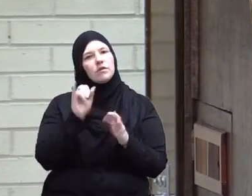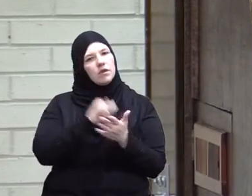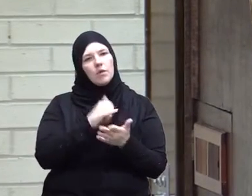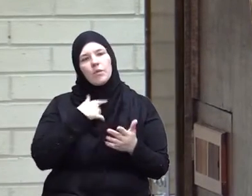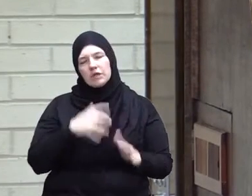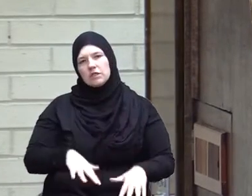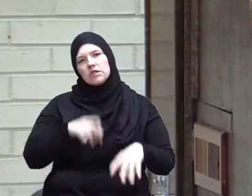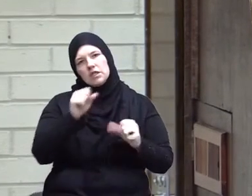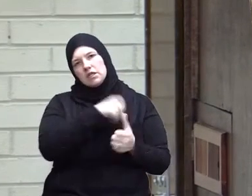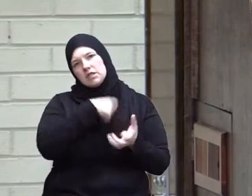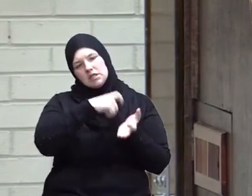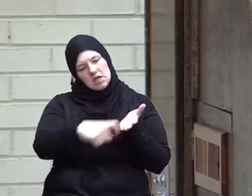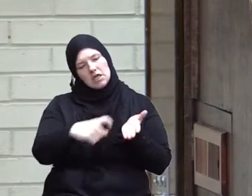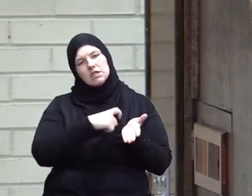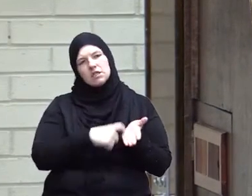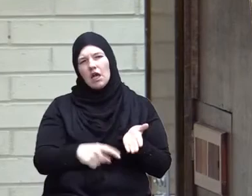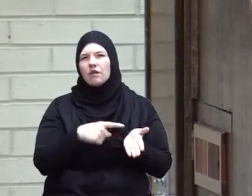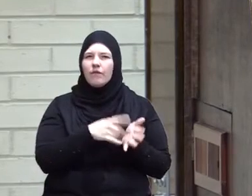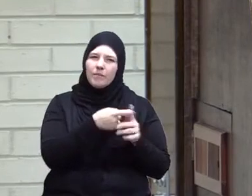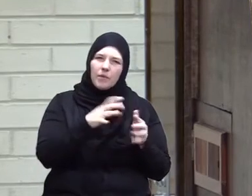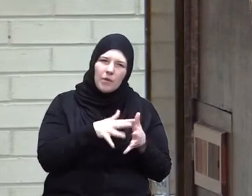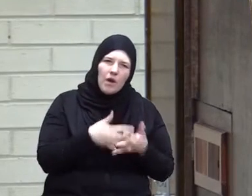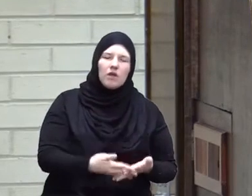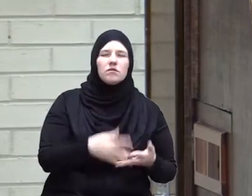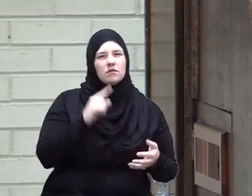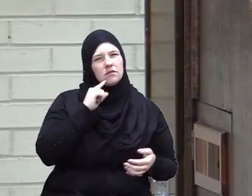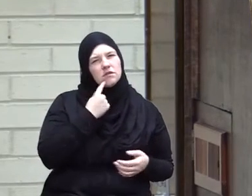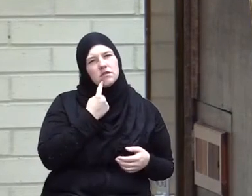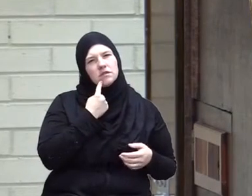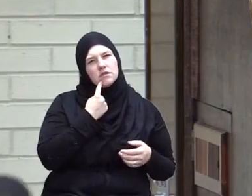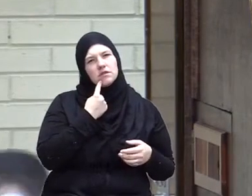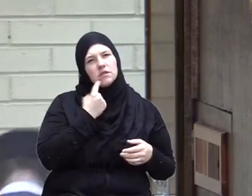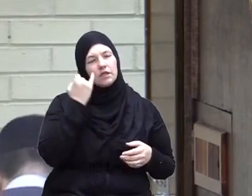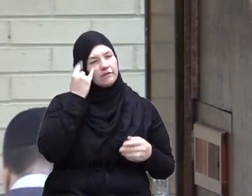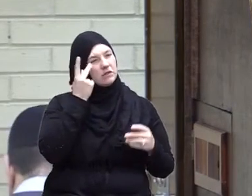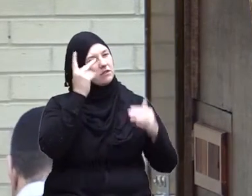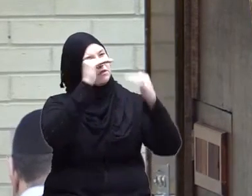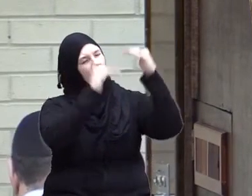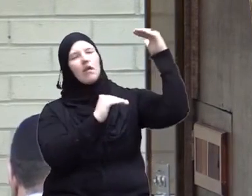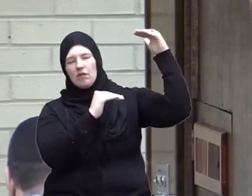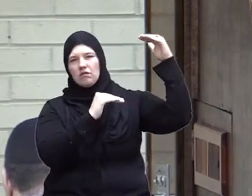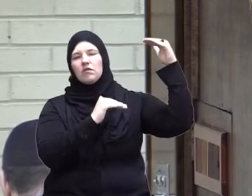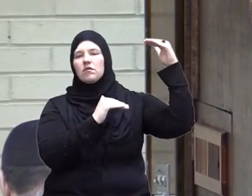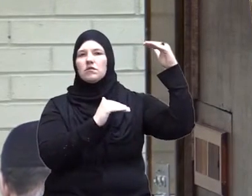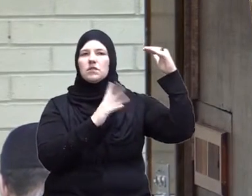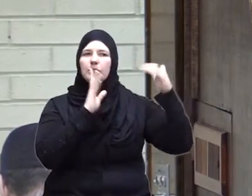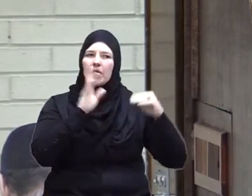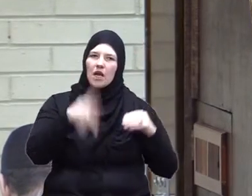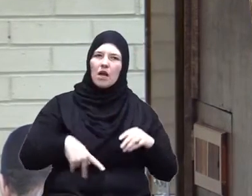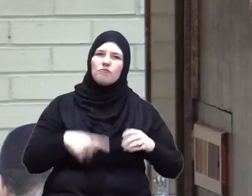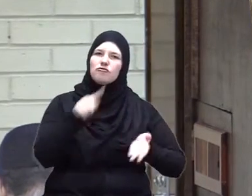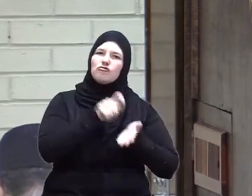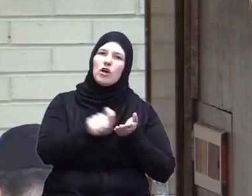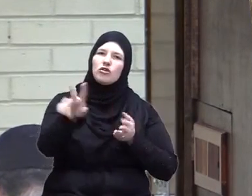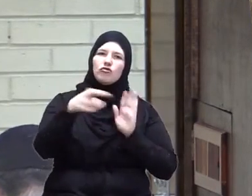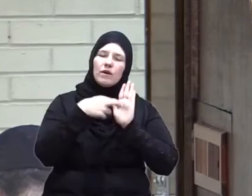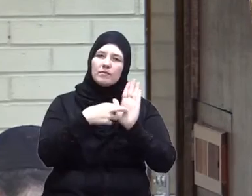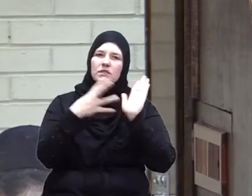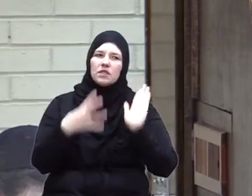that we take these ayats seriously speak up write to your representatives